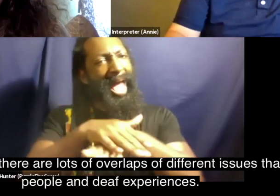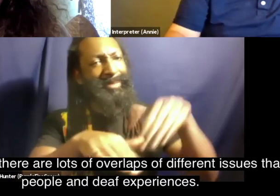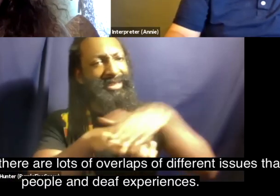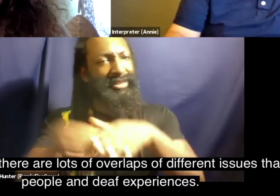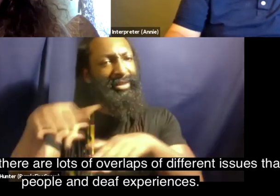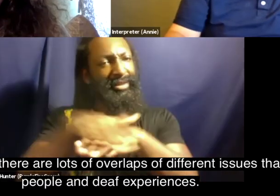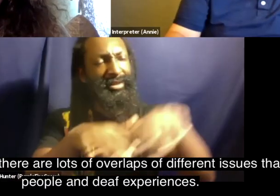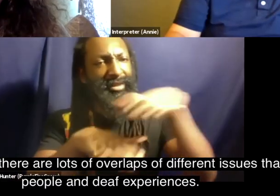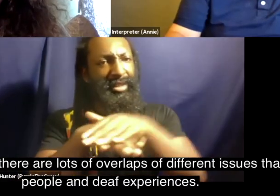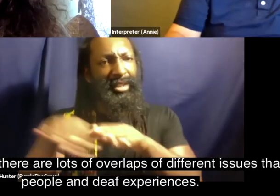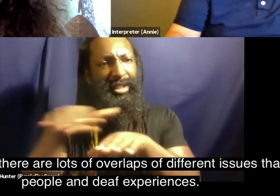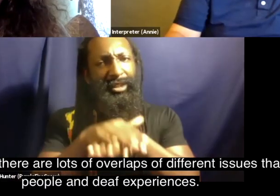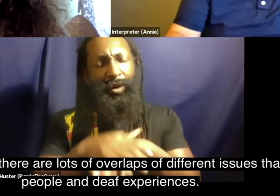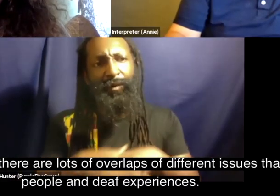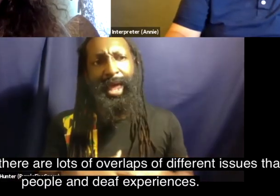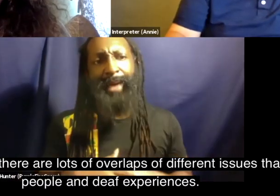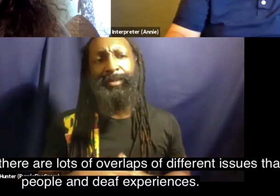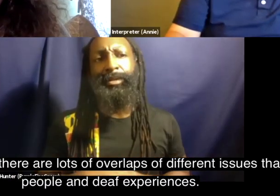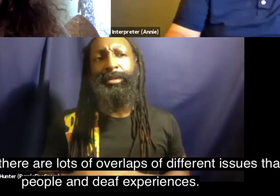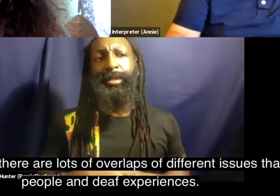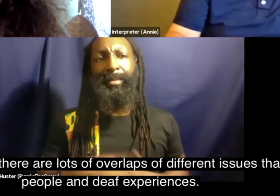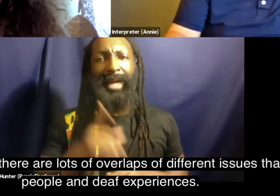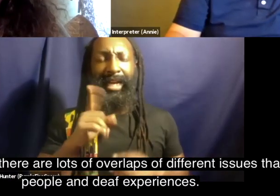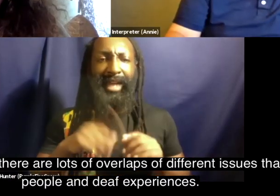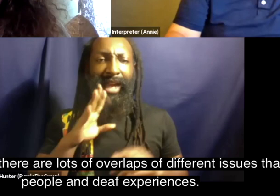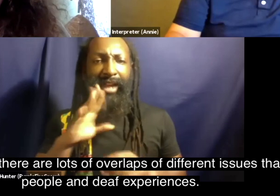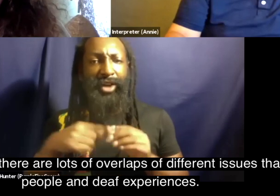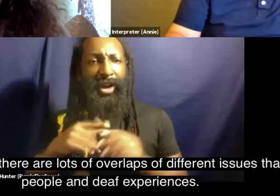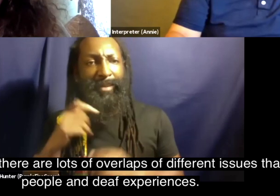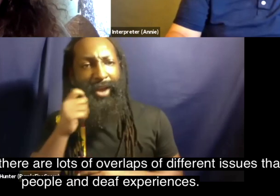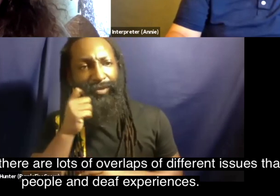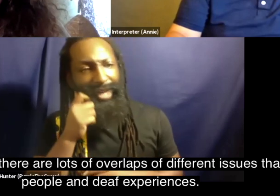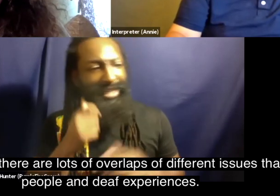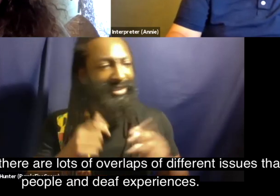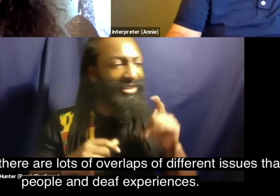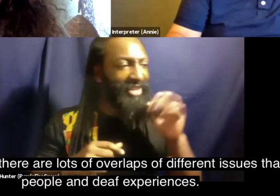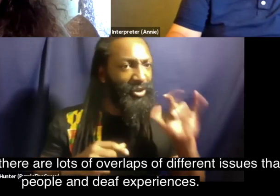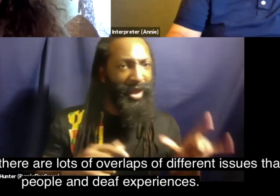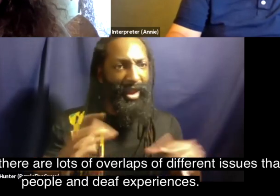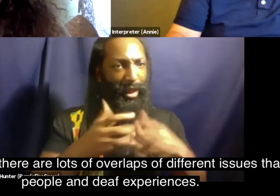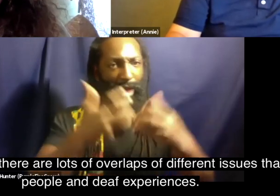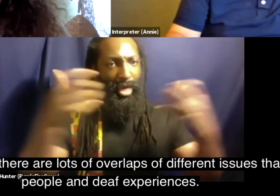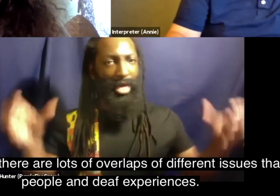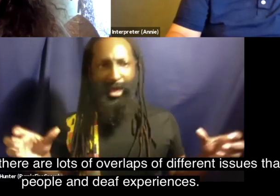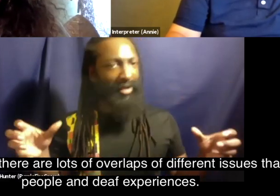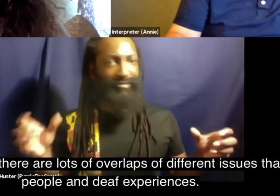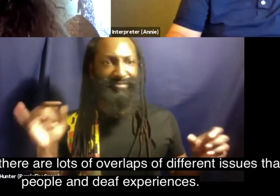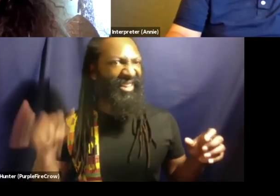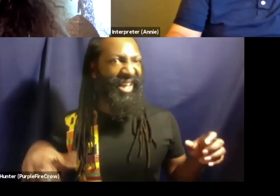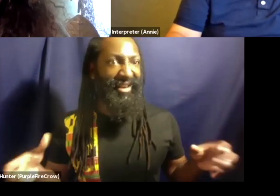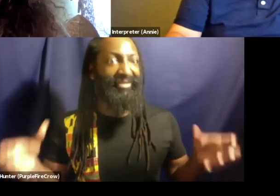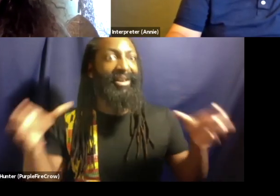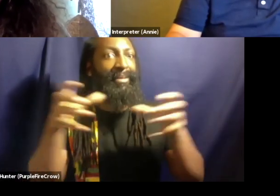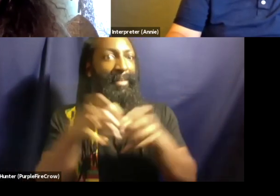and i know that there are lots of overlaps of different issues that happen to deaf people and deaf experiences